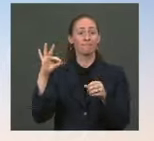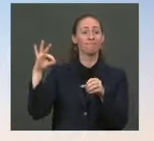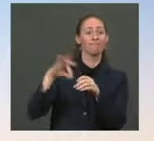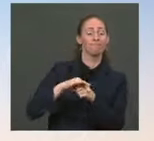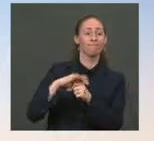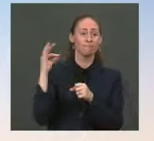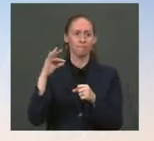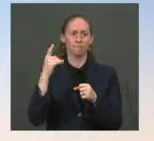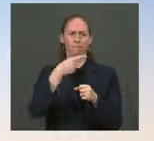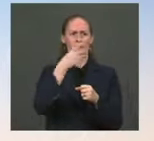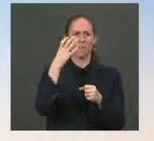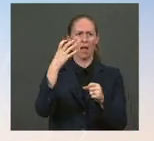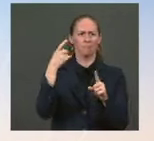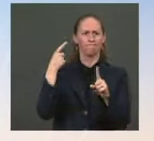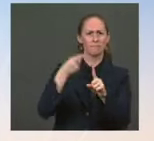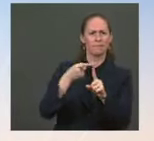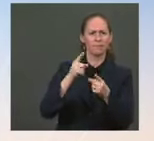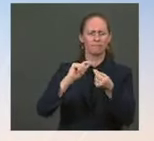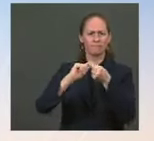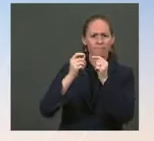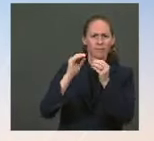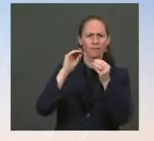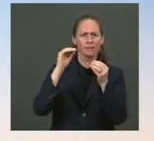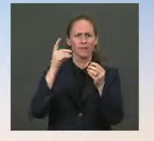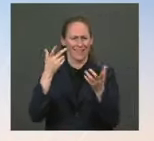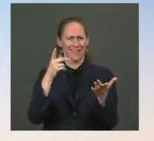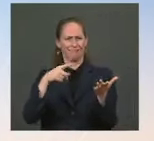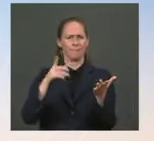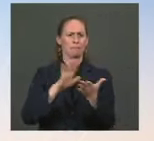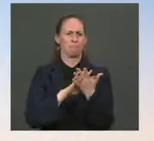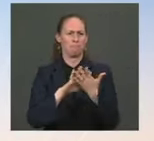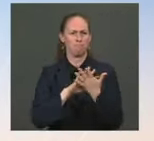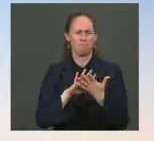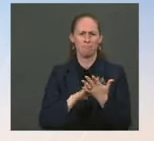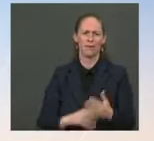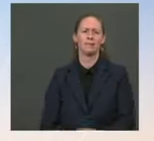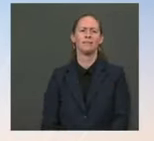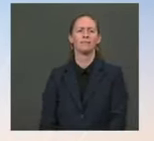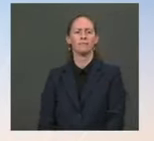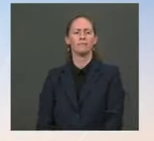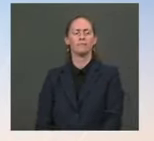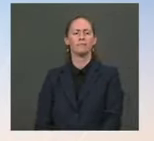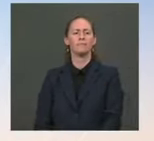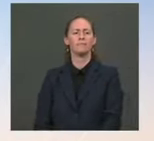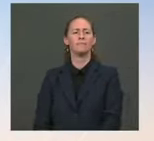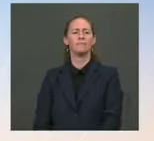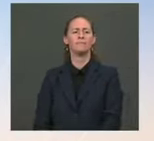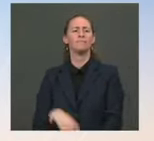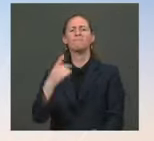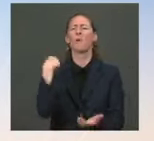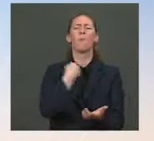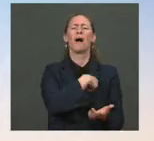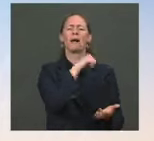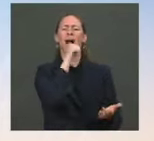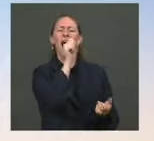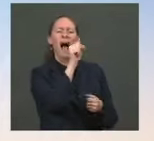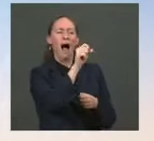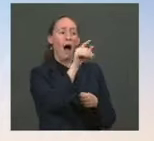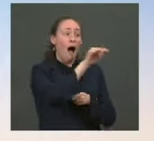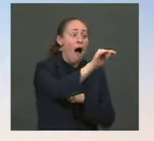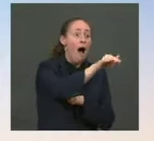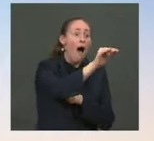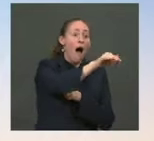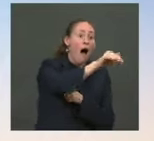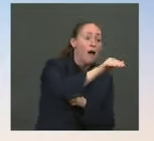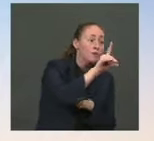very willing to be the adults in the room and take a vote to raise the debt limit. They're not even asking Republicans to do that anymore, since they've clearly shown their refusal